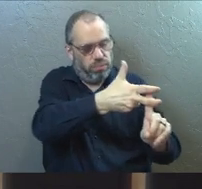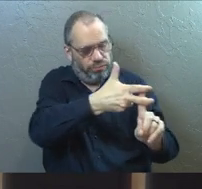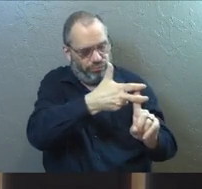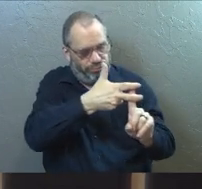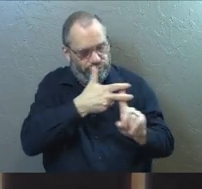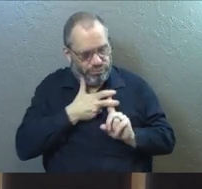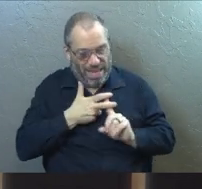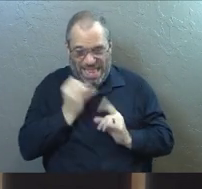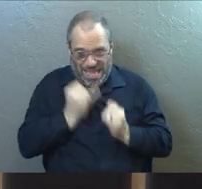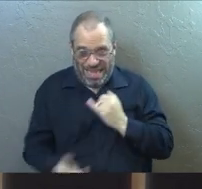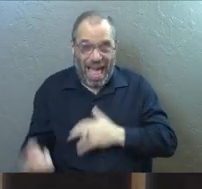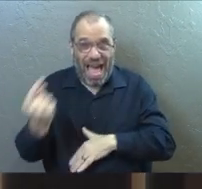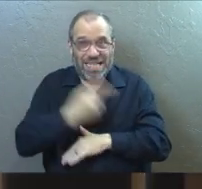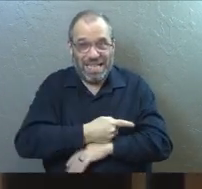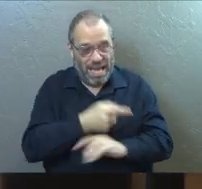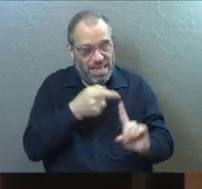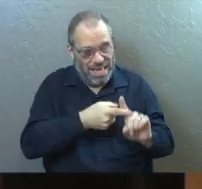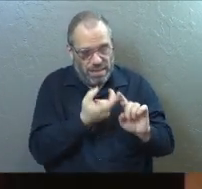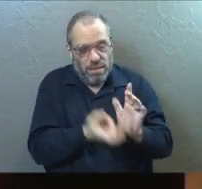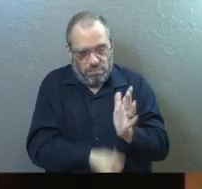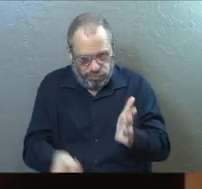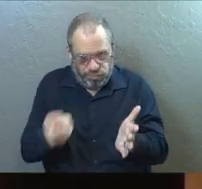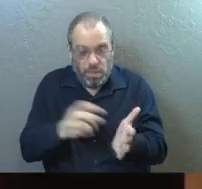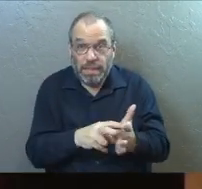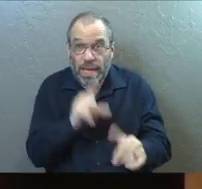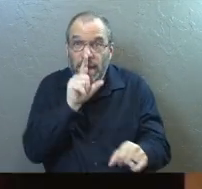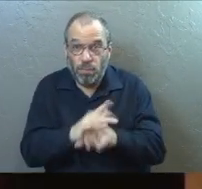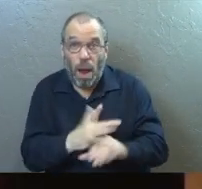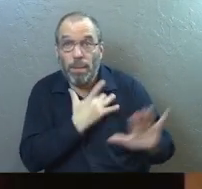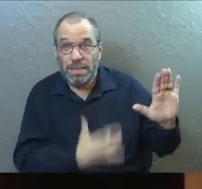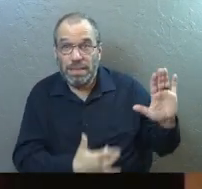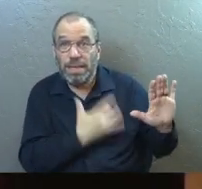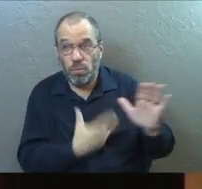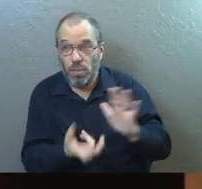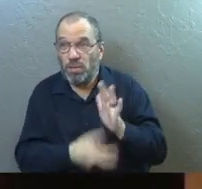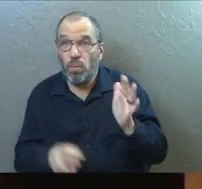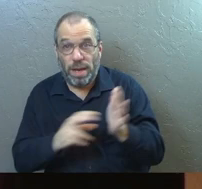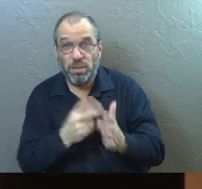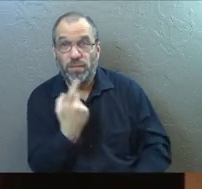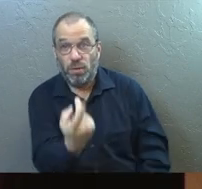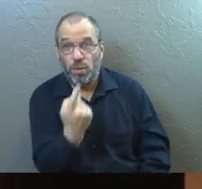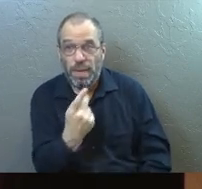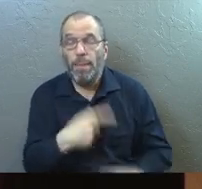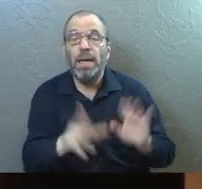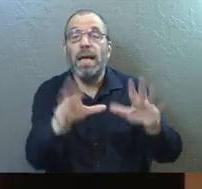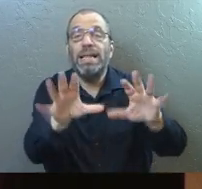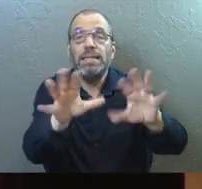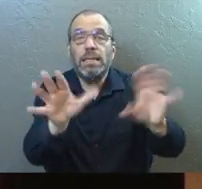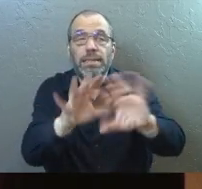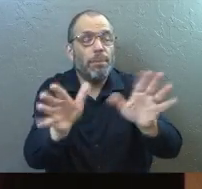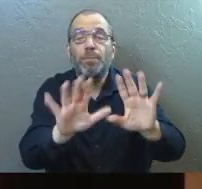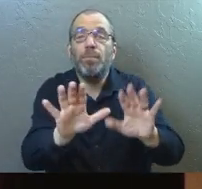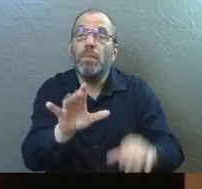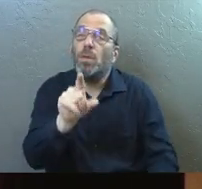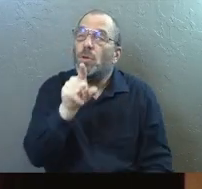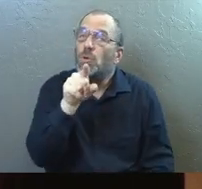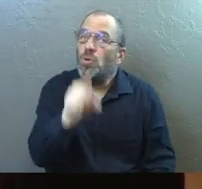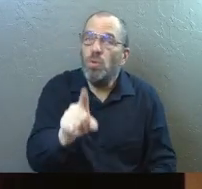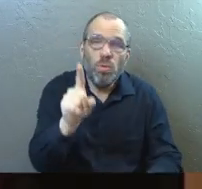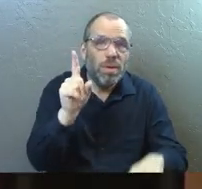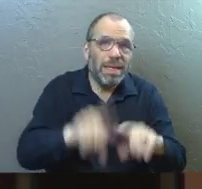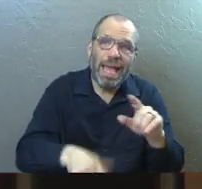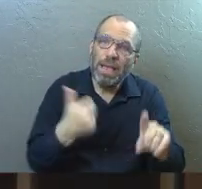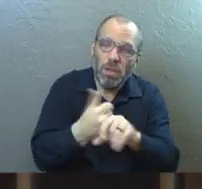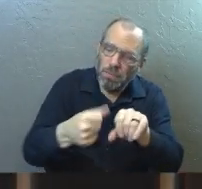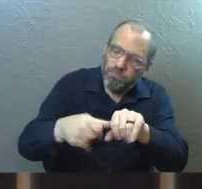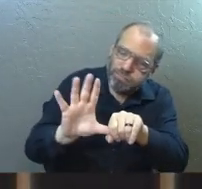And at the last day, I will raise them up. See him promising resurrection there again for us. But he's saying, listen, you can't do